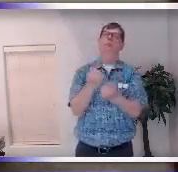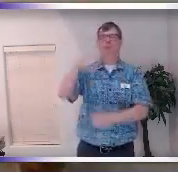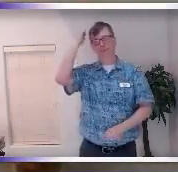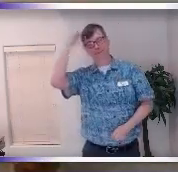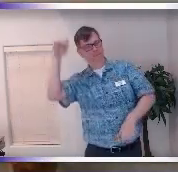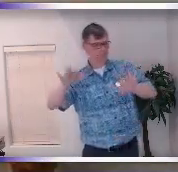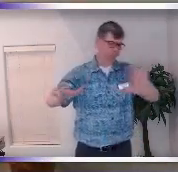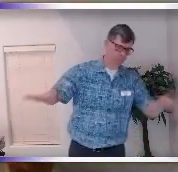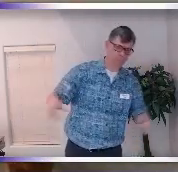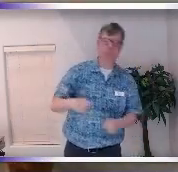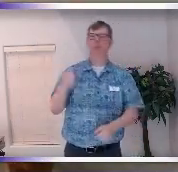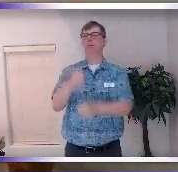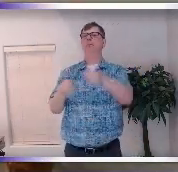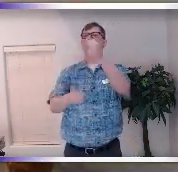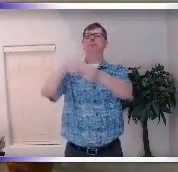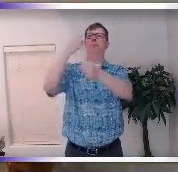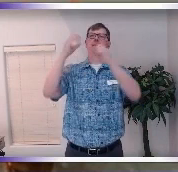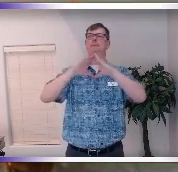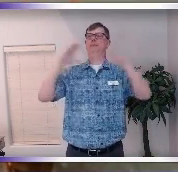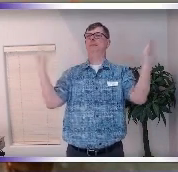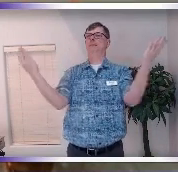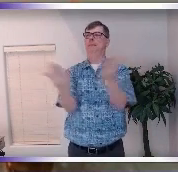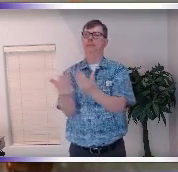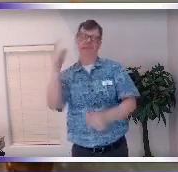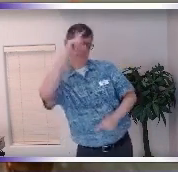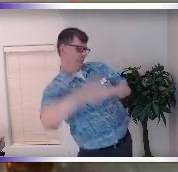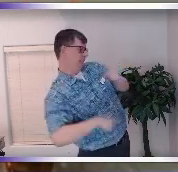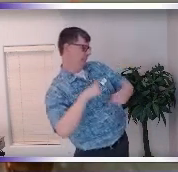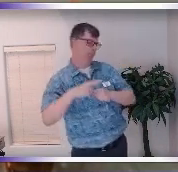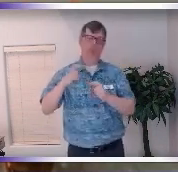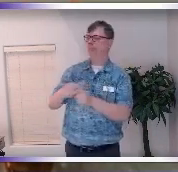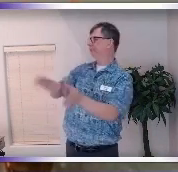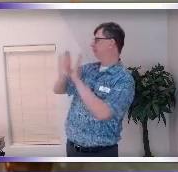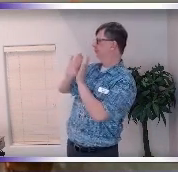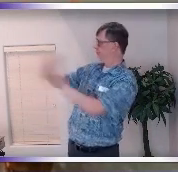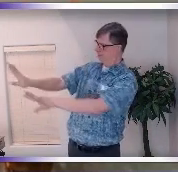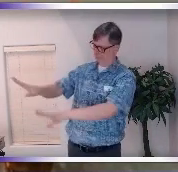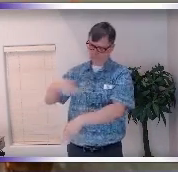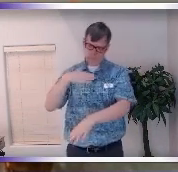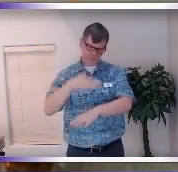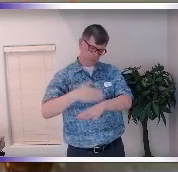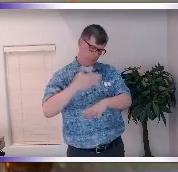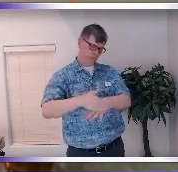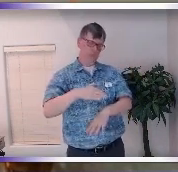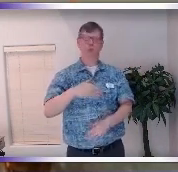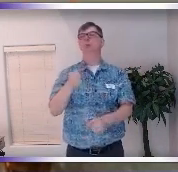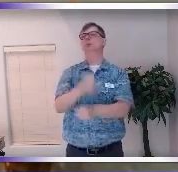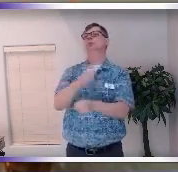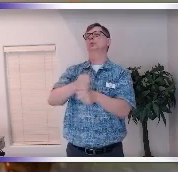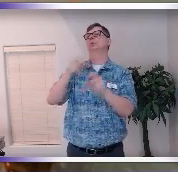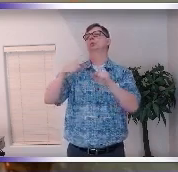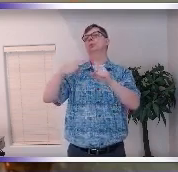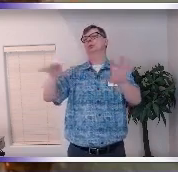and present and building a community and how we have to leave sometimes the mundane even though there's work to do